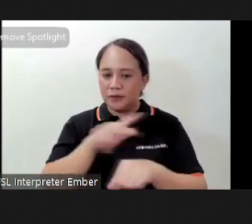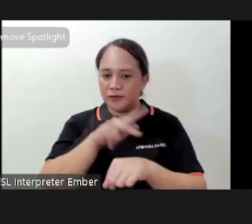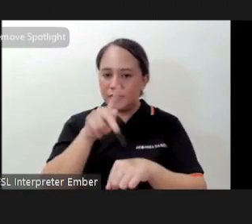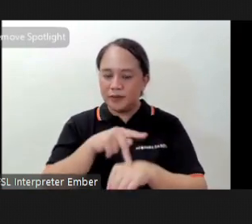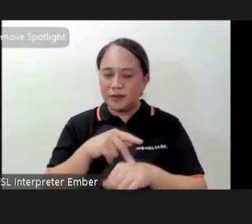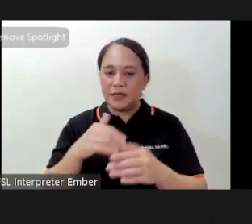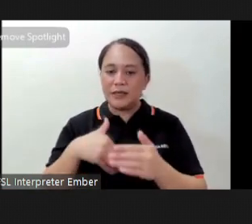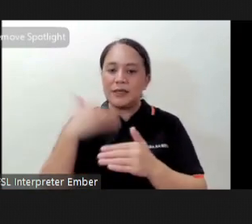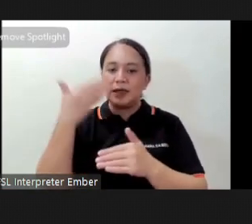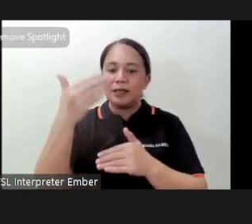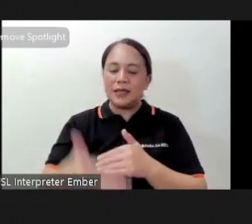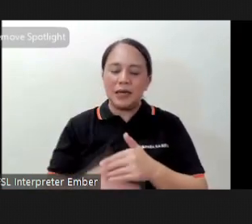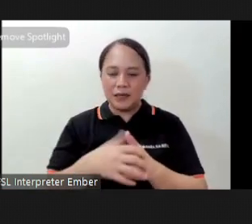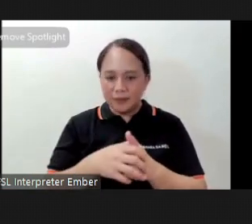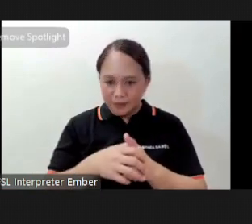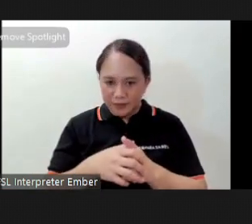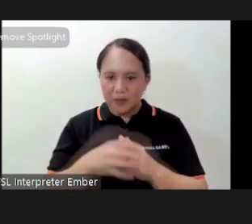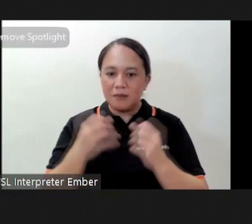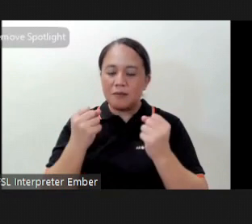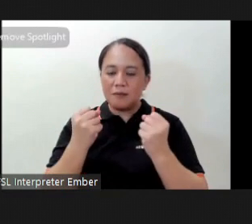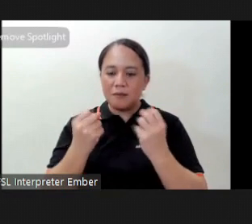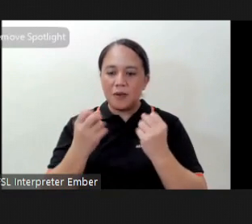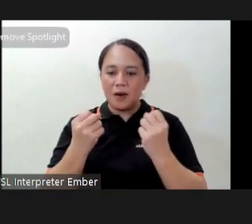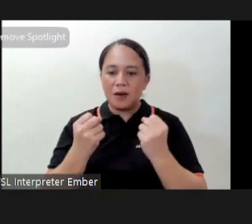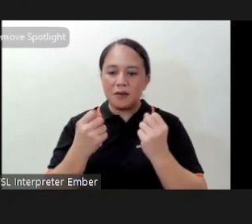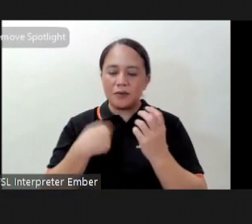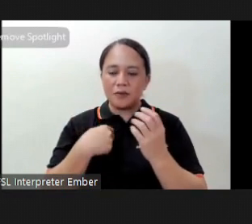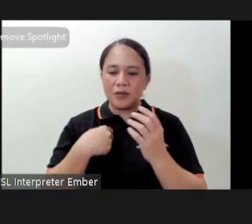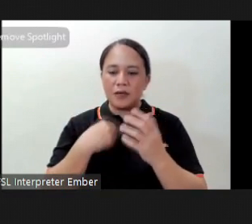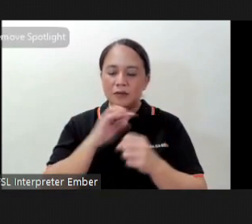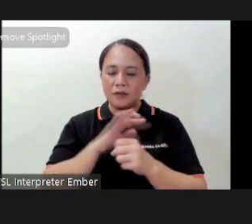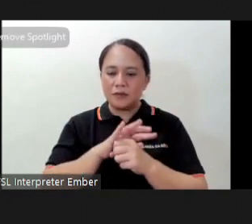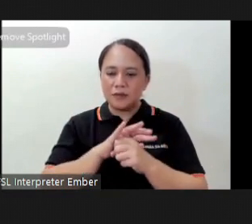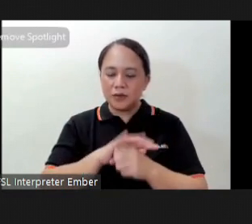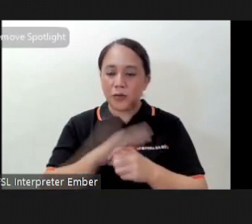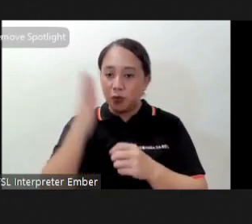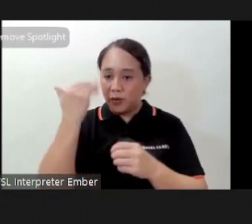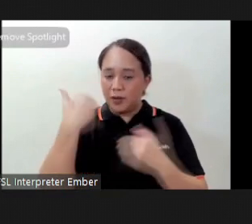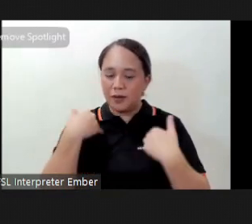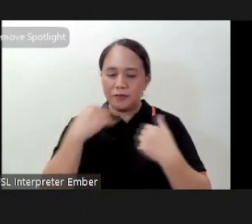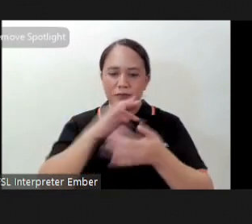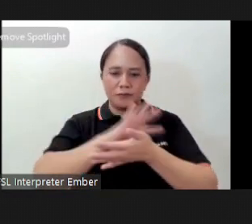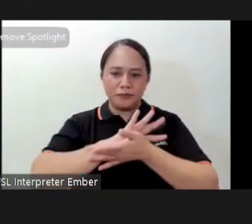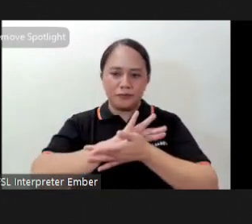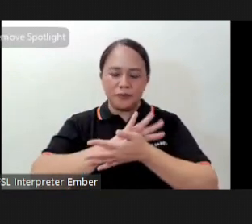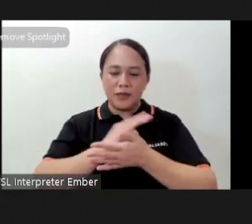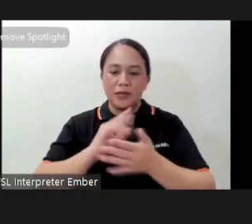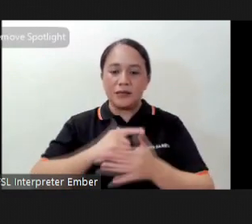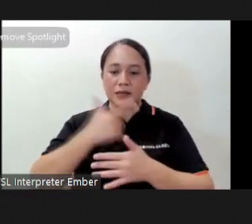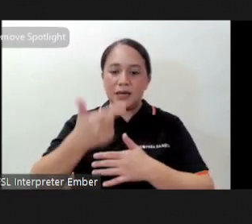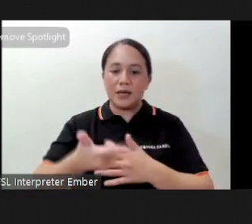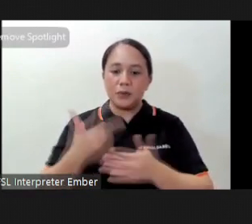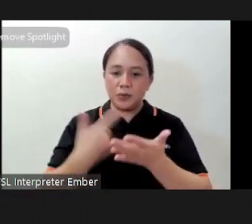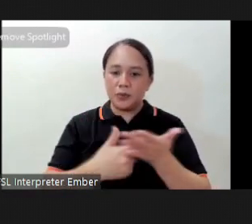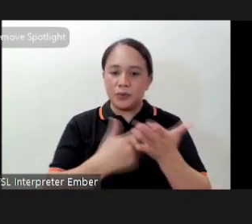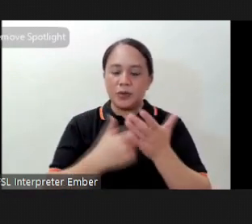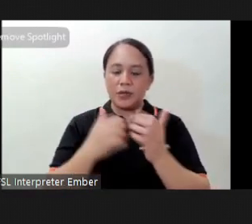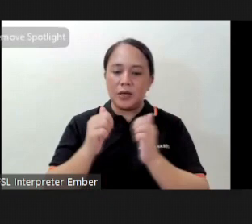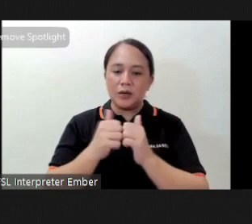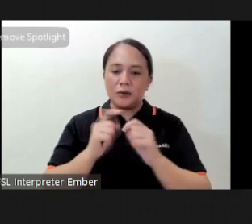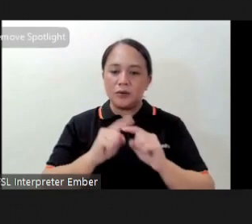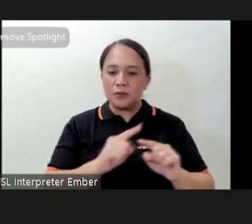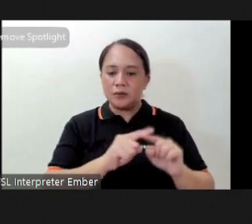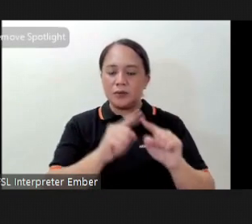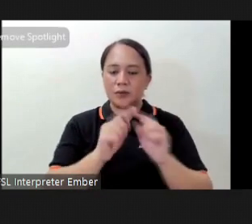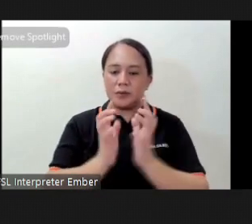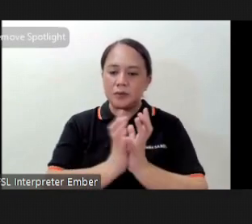how it helped many Filipinas cope with the fatigue brought about from the pandemic in the second section I will discuss how different communities in